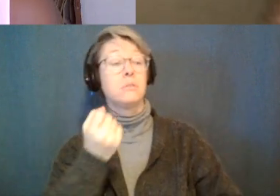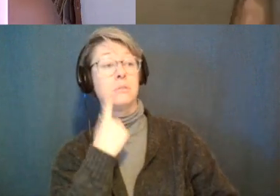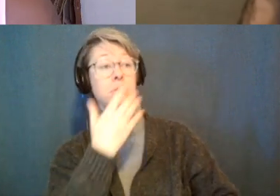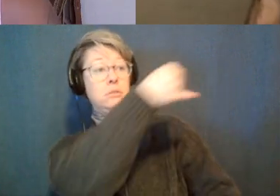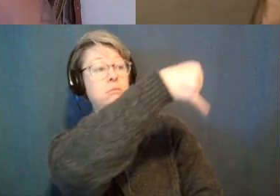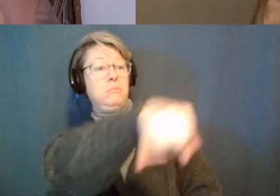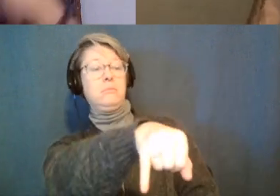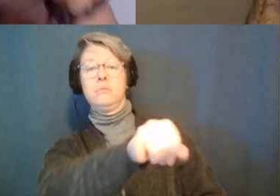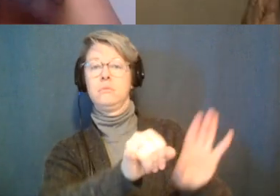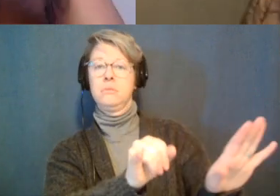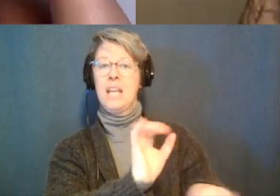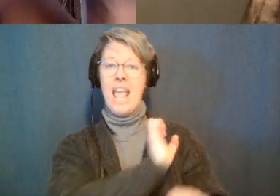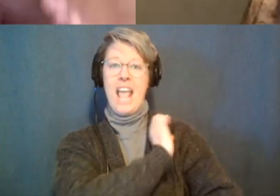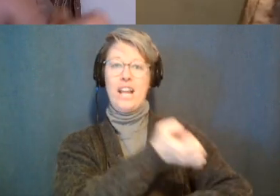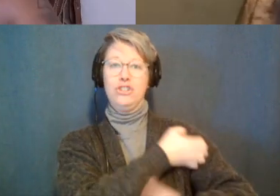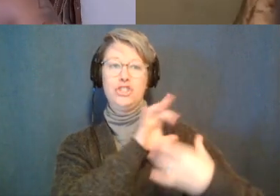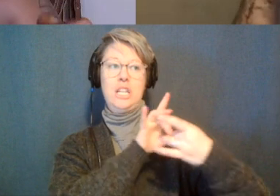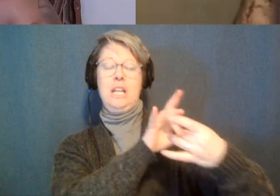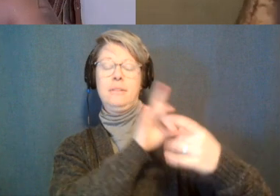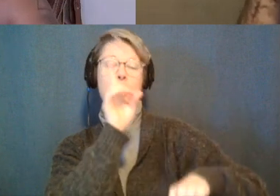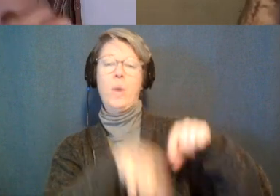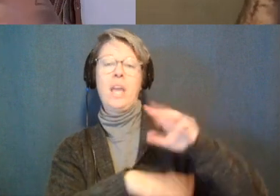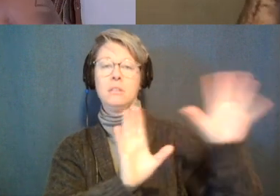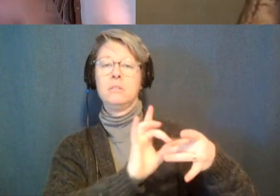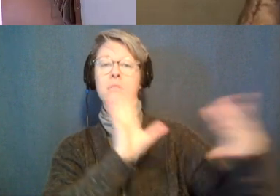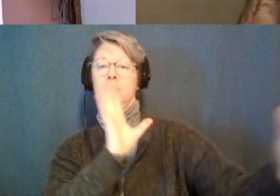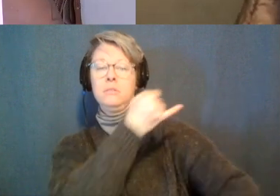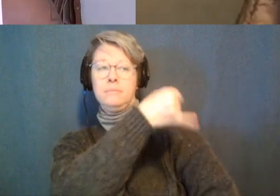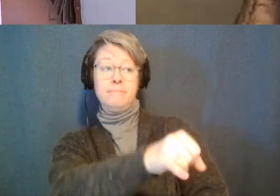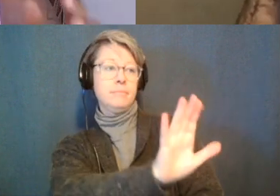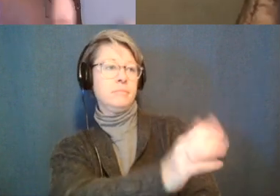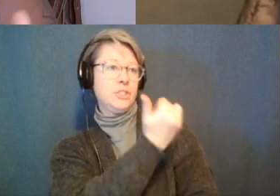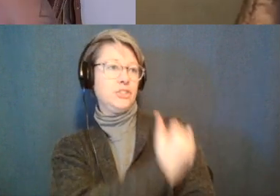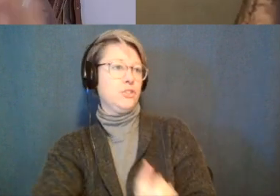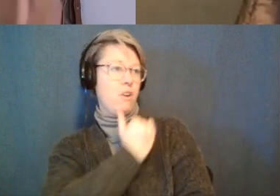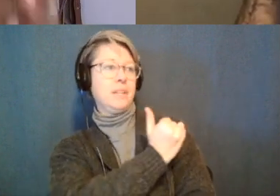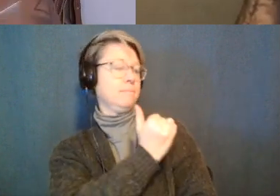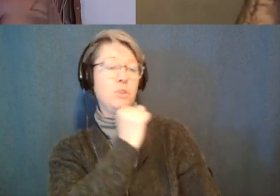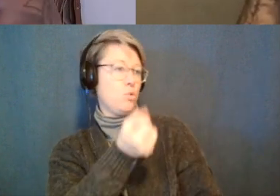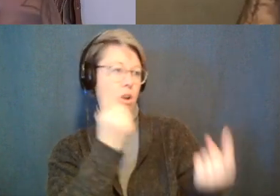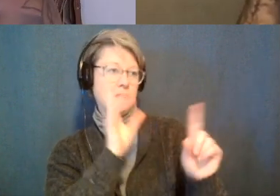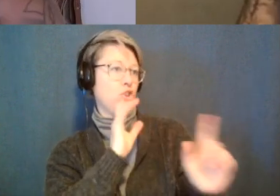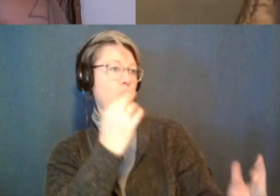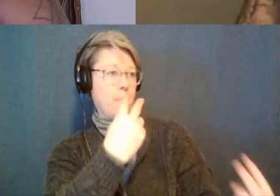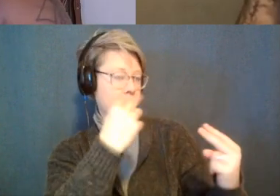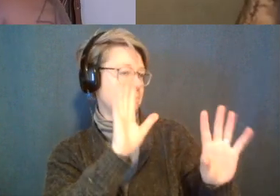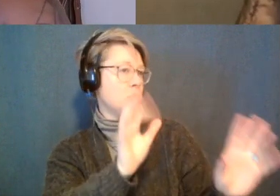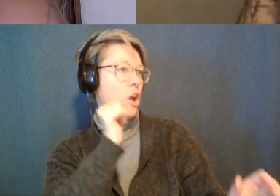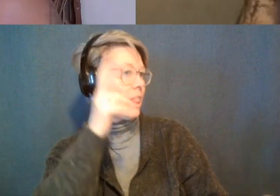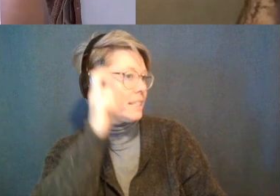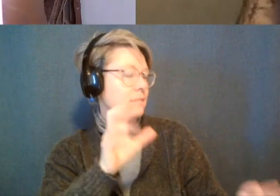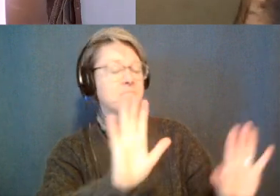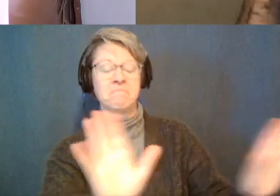to just block them like actually no voice of reason it's like you're done like you're off the ship there's somebody else who can support your urges